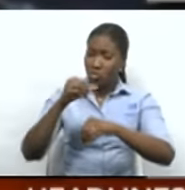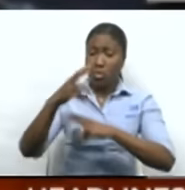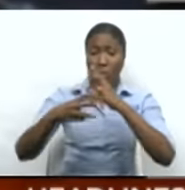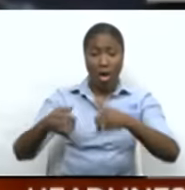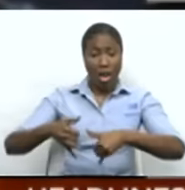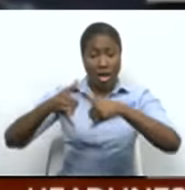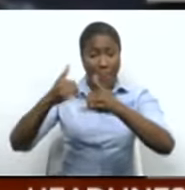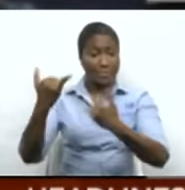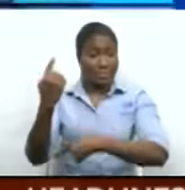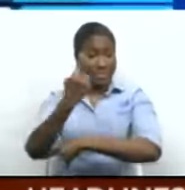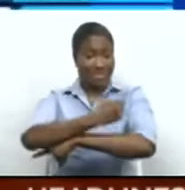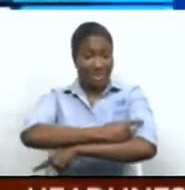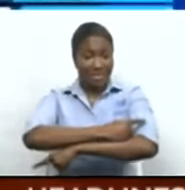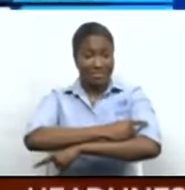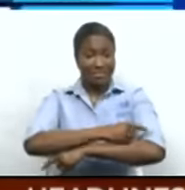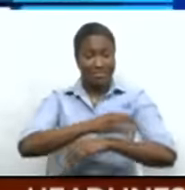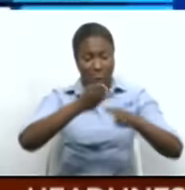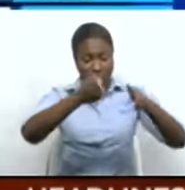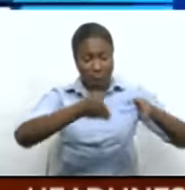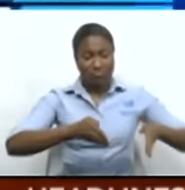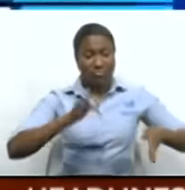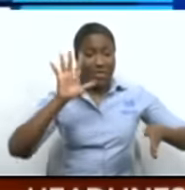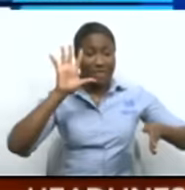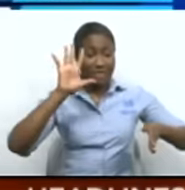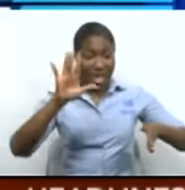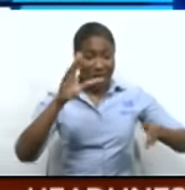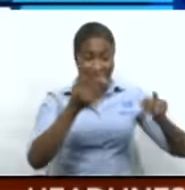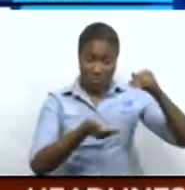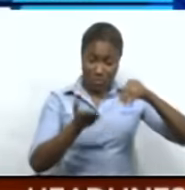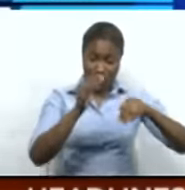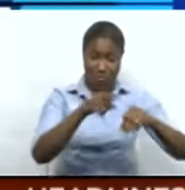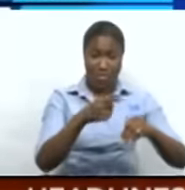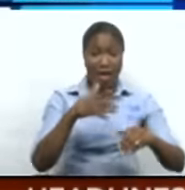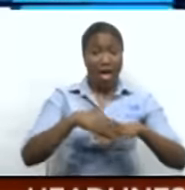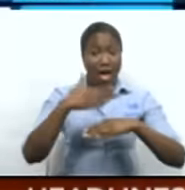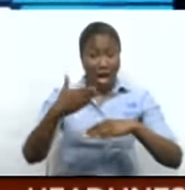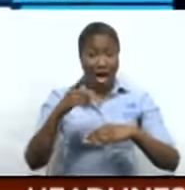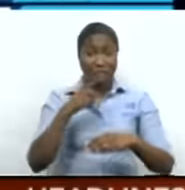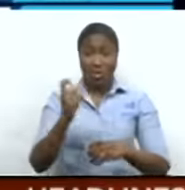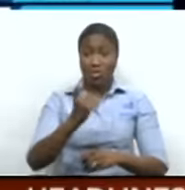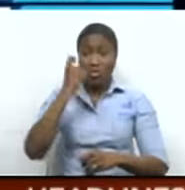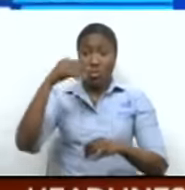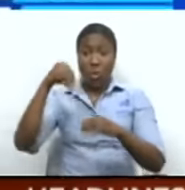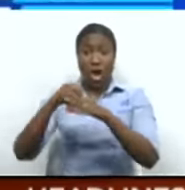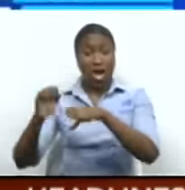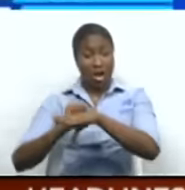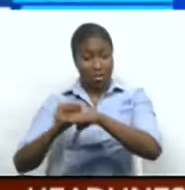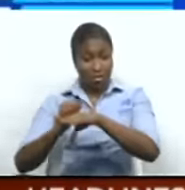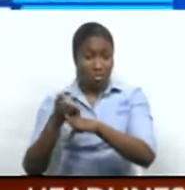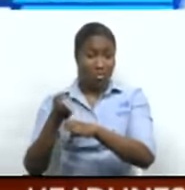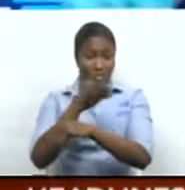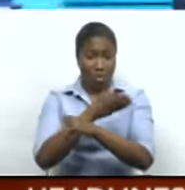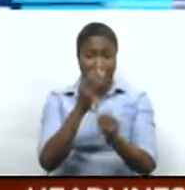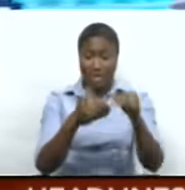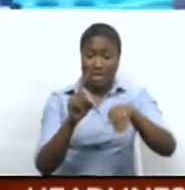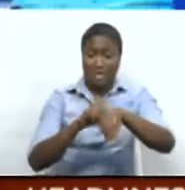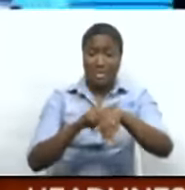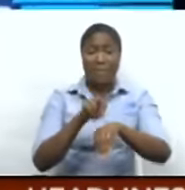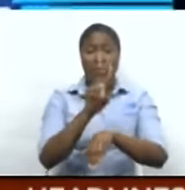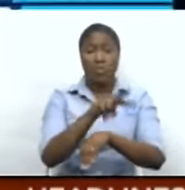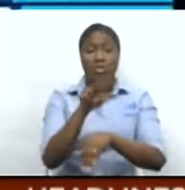today. Carter was placed in lane five for the final after topping his preliminary heat earlier in the competition. He swam a time of 22